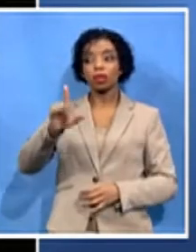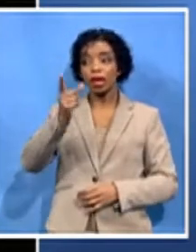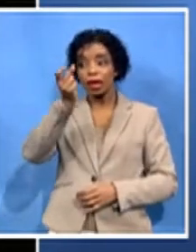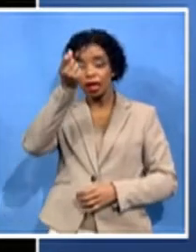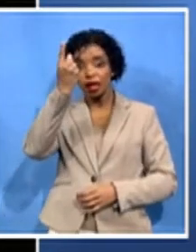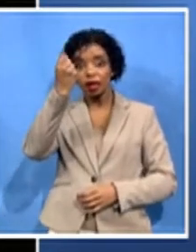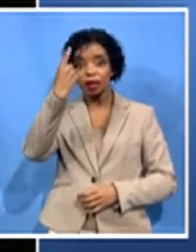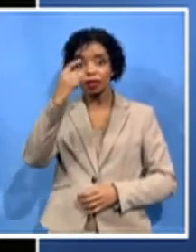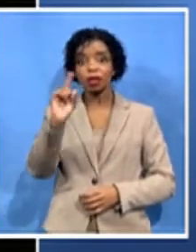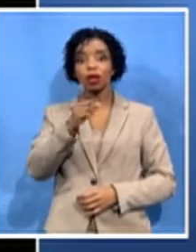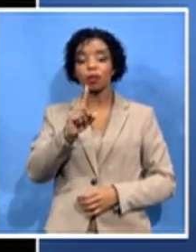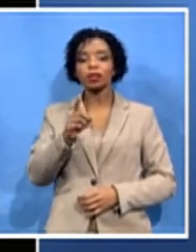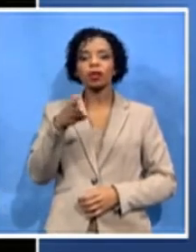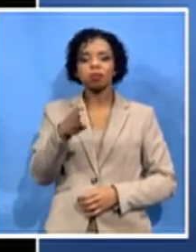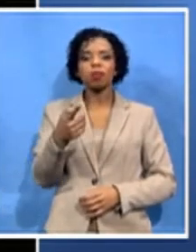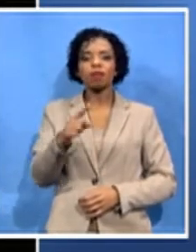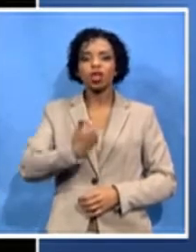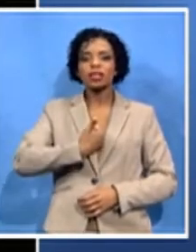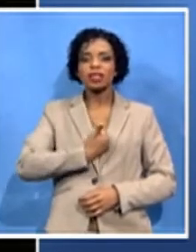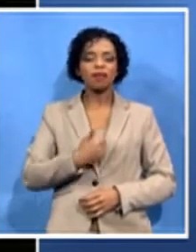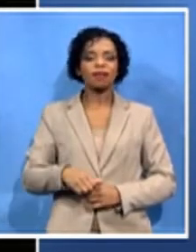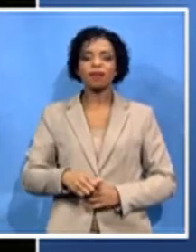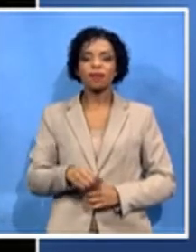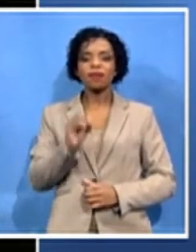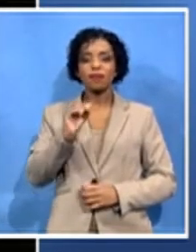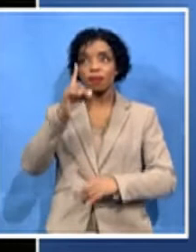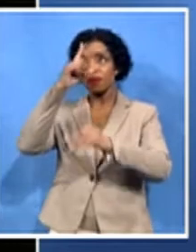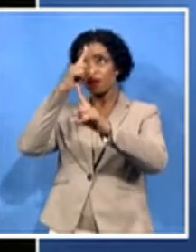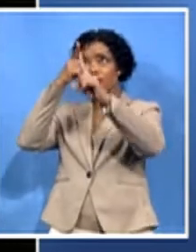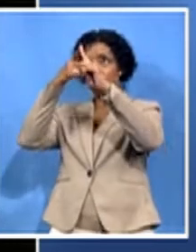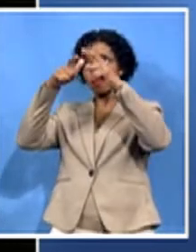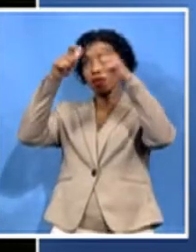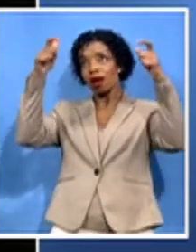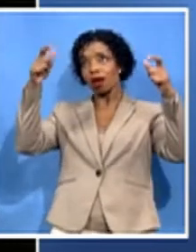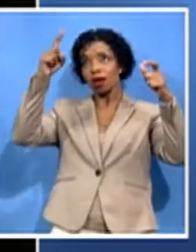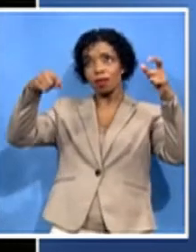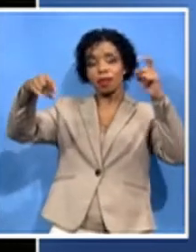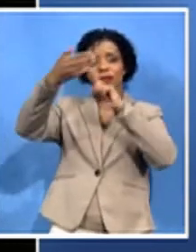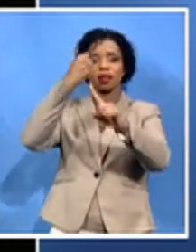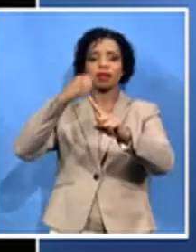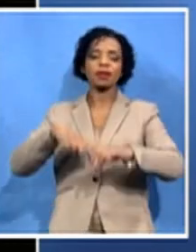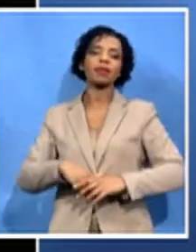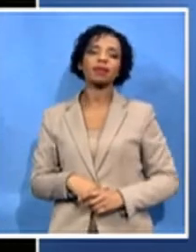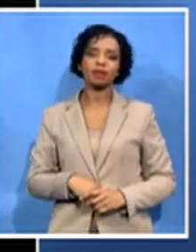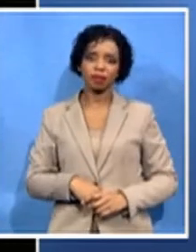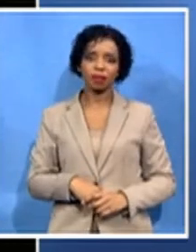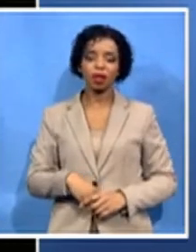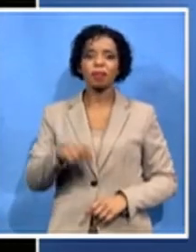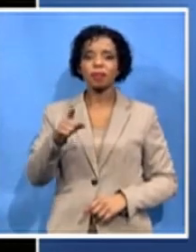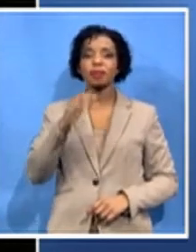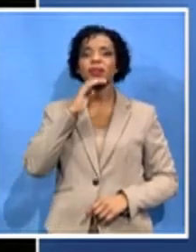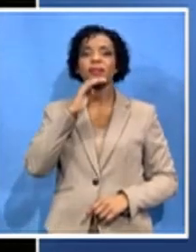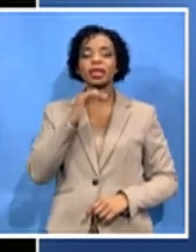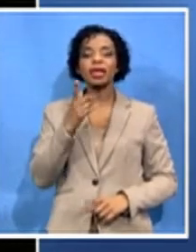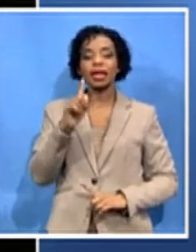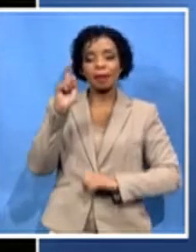bigger objective to achieve. I think that just stands out in the story, the character that you ask, the person that you ask, as